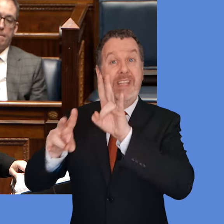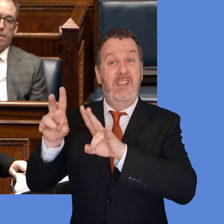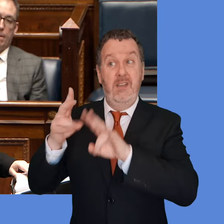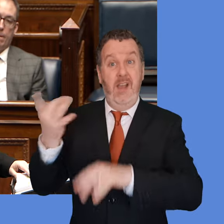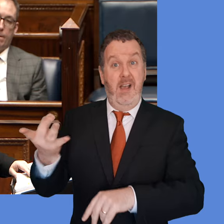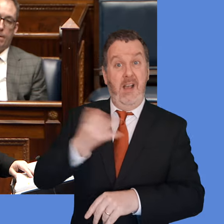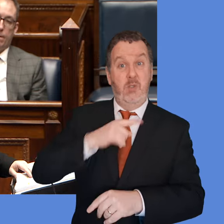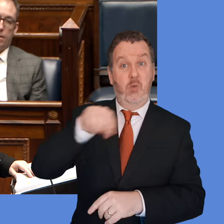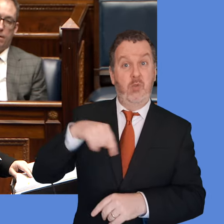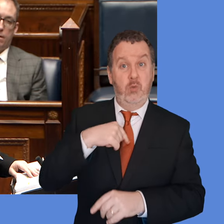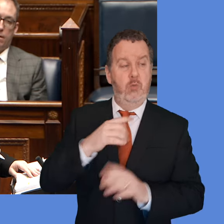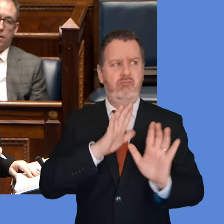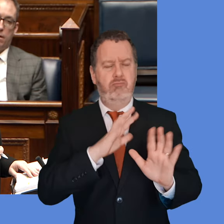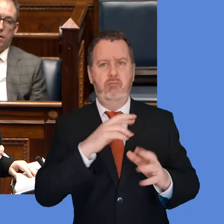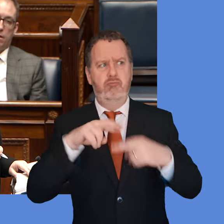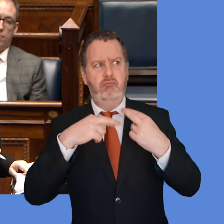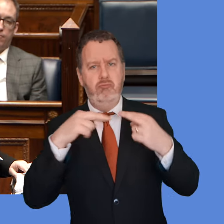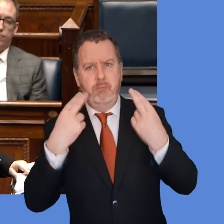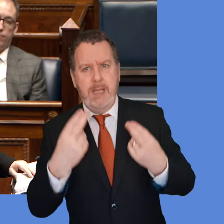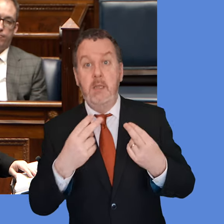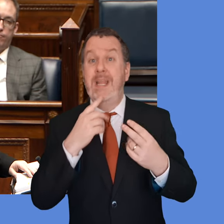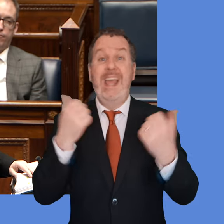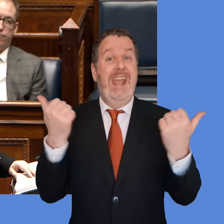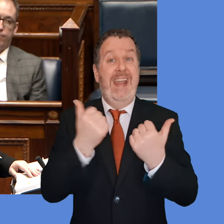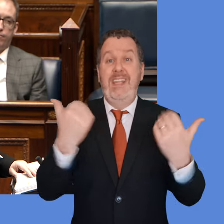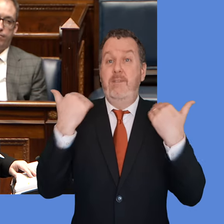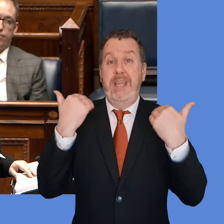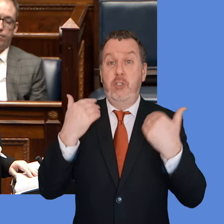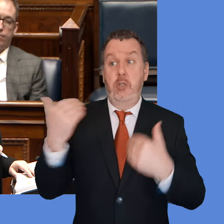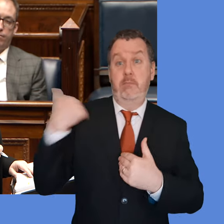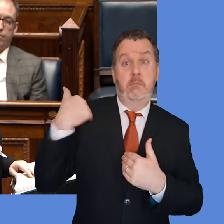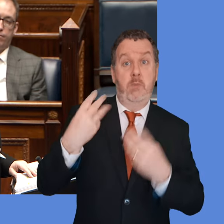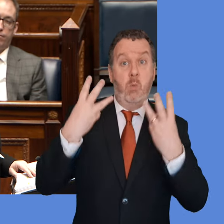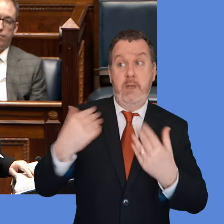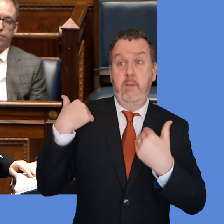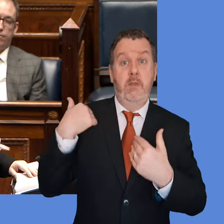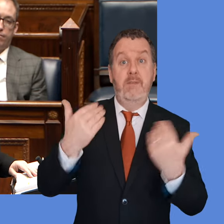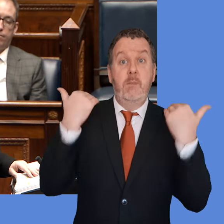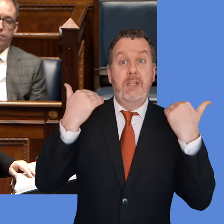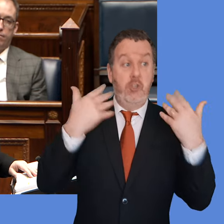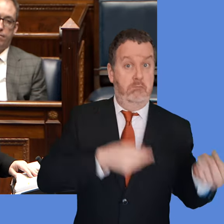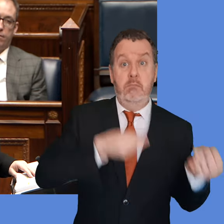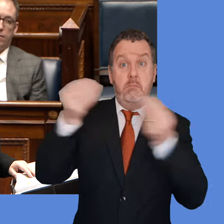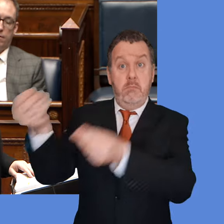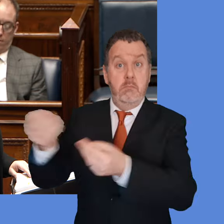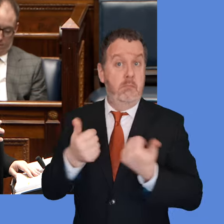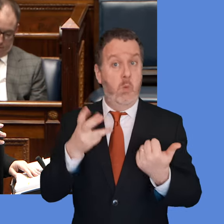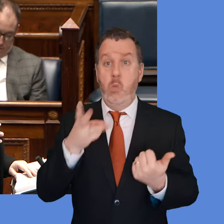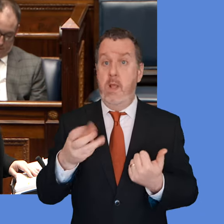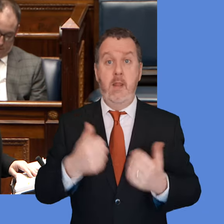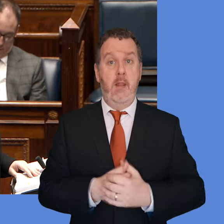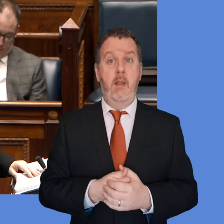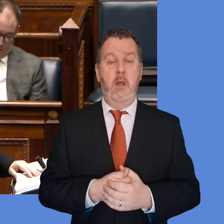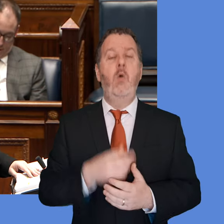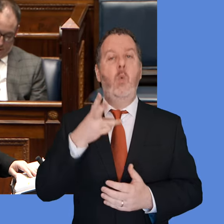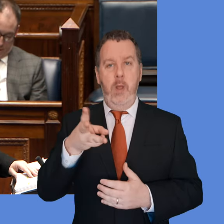that any information that is requested of the inquiry we have fully participated in that. I'm glad to say that there's going to be oral